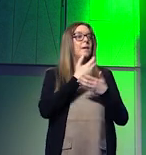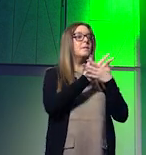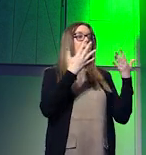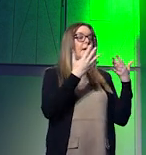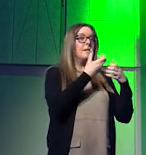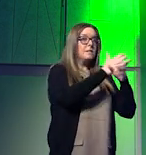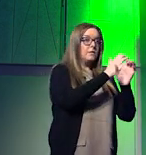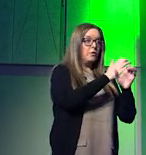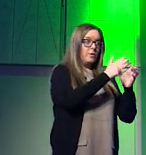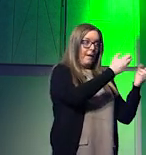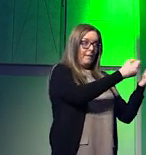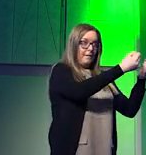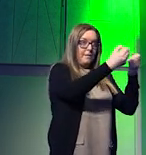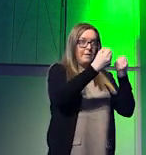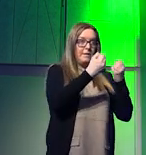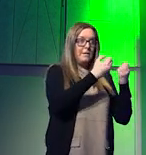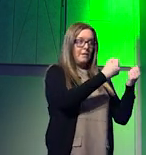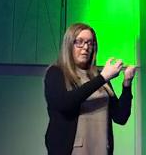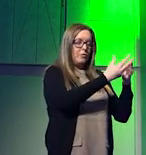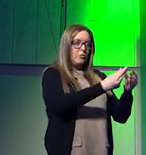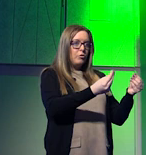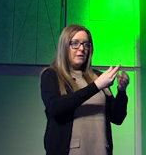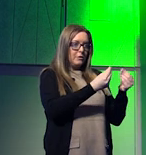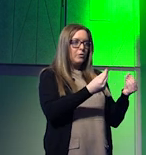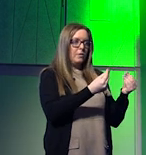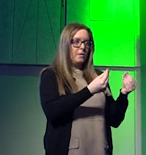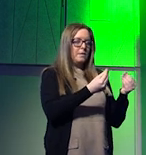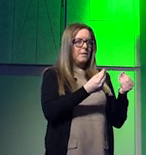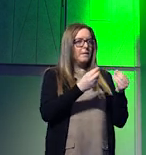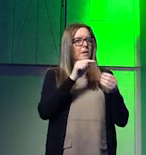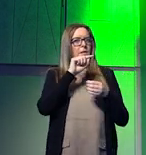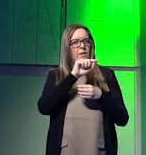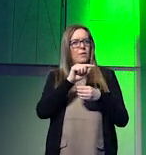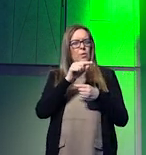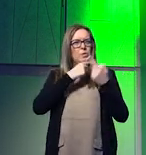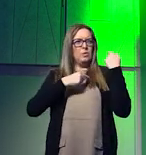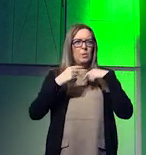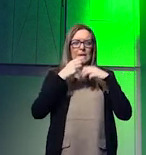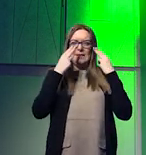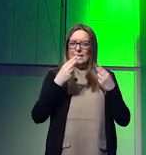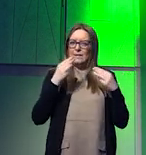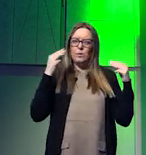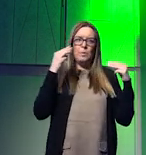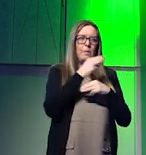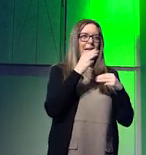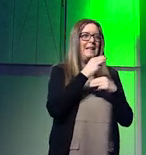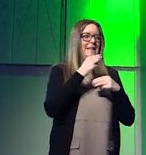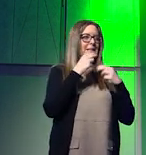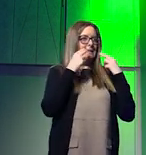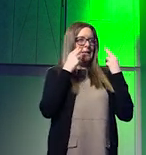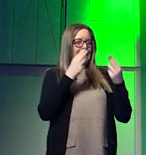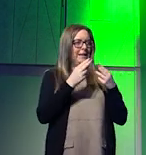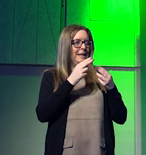we have those resources are also endowed with critical ecosystems that we need to protect, regenerate and